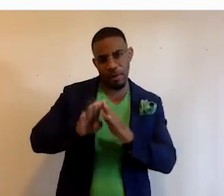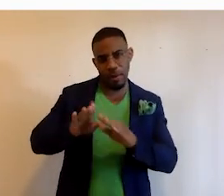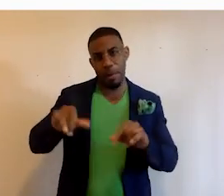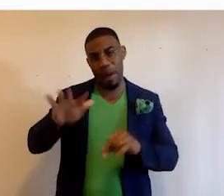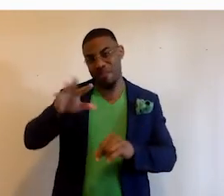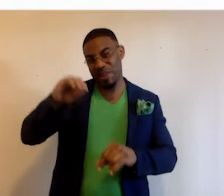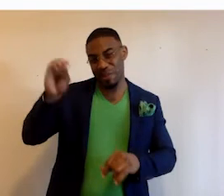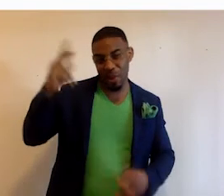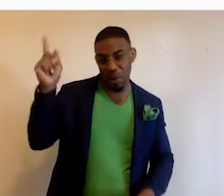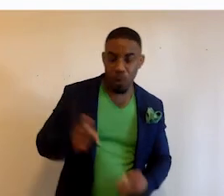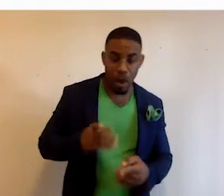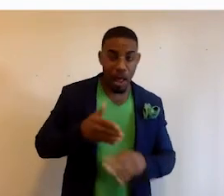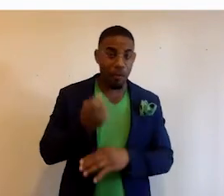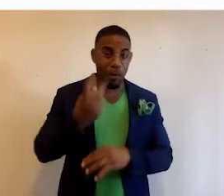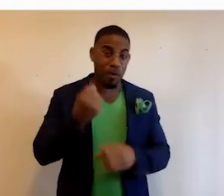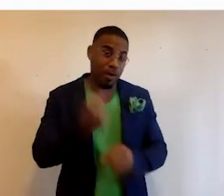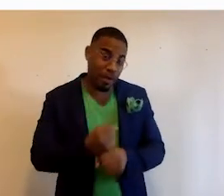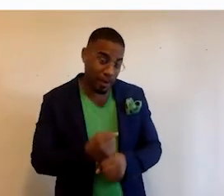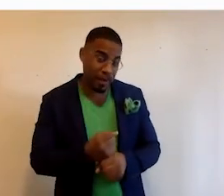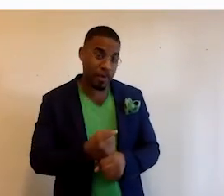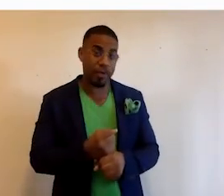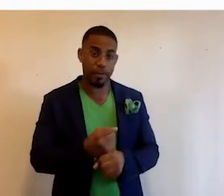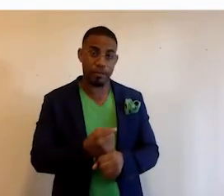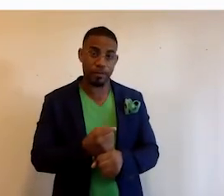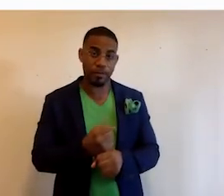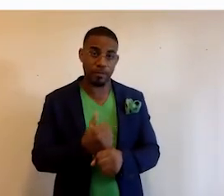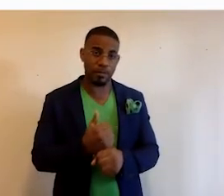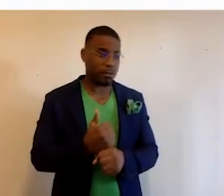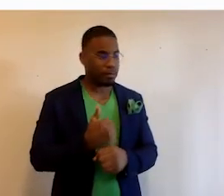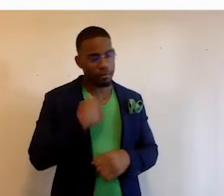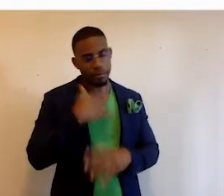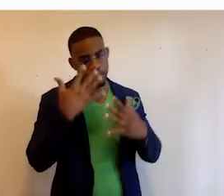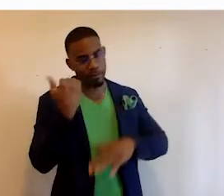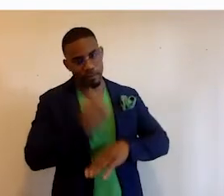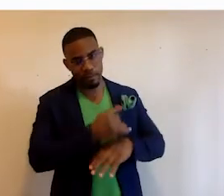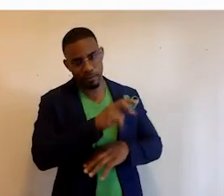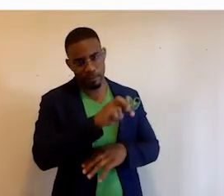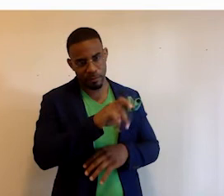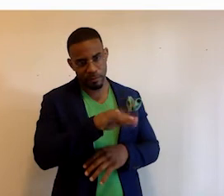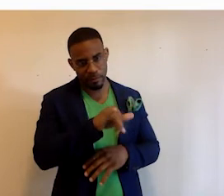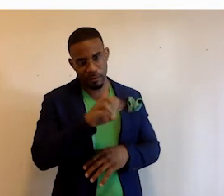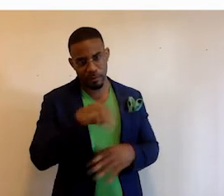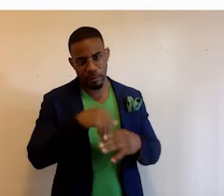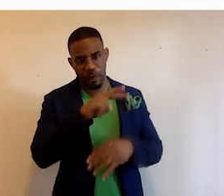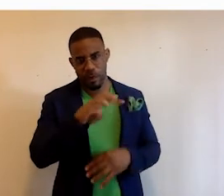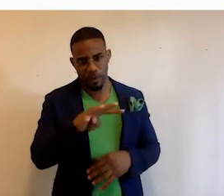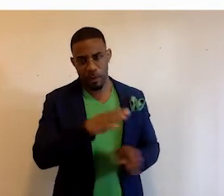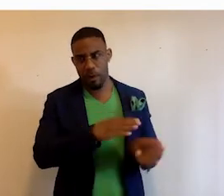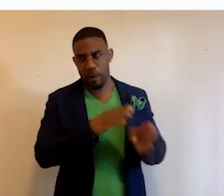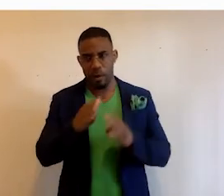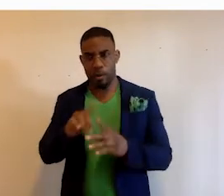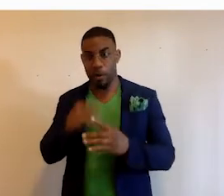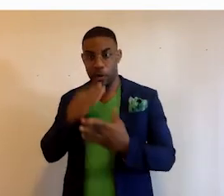50%. So after 12 years, I sadly shut down inner-city software in 2004. But